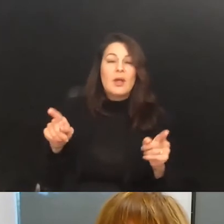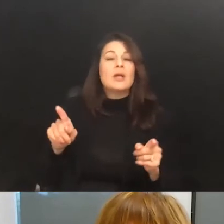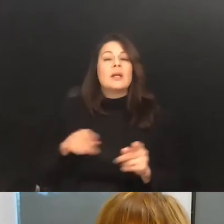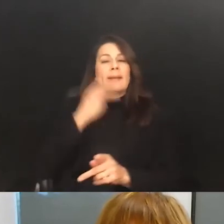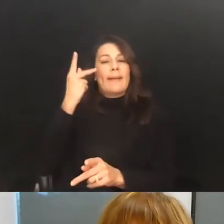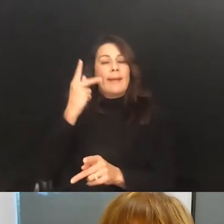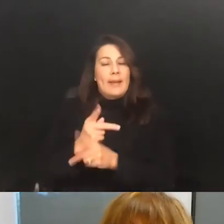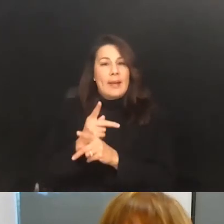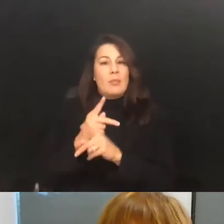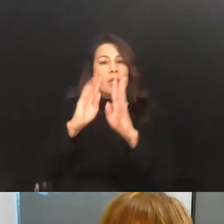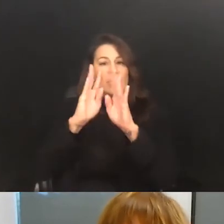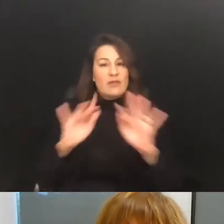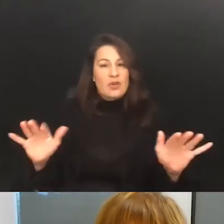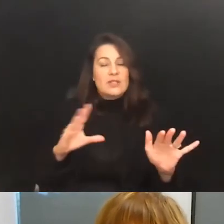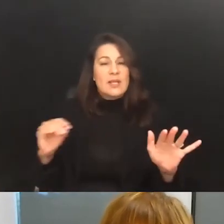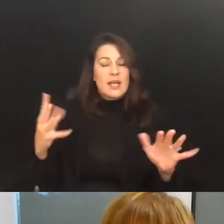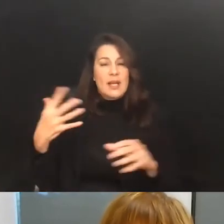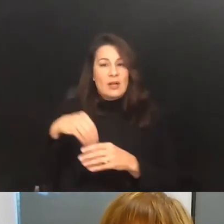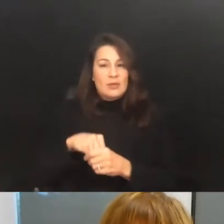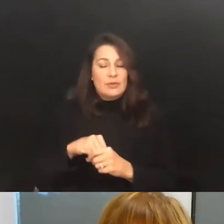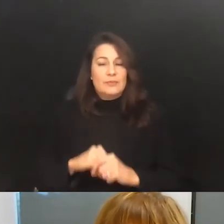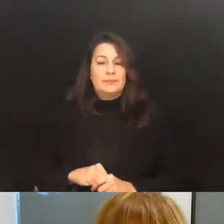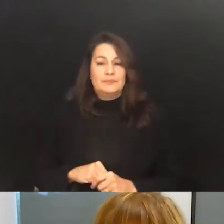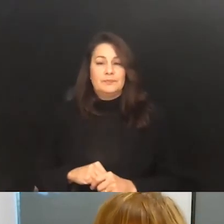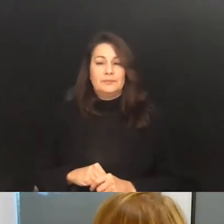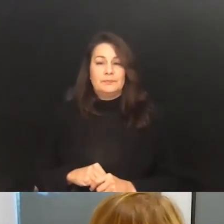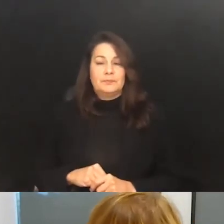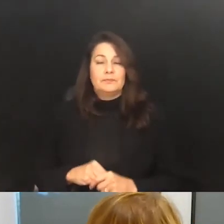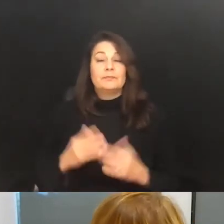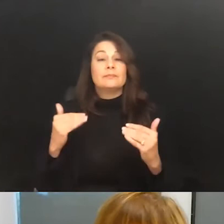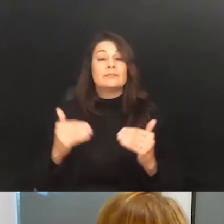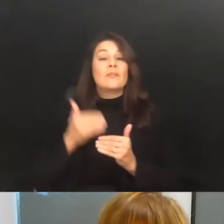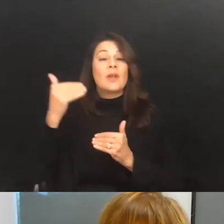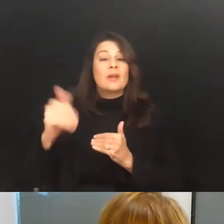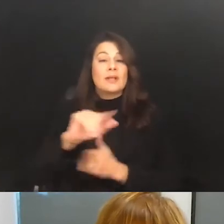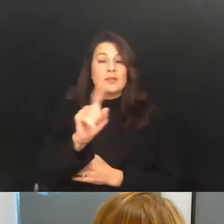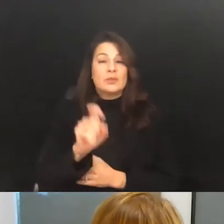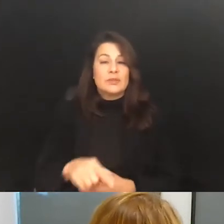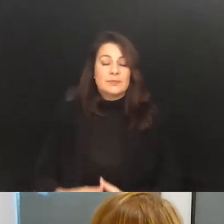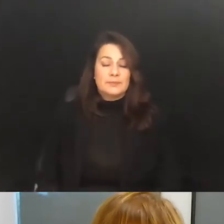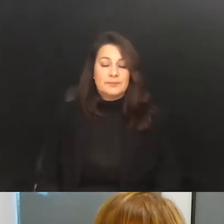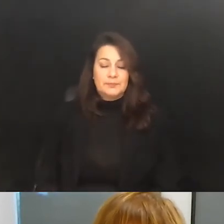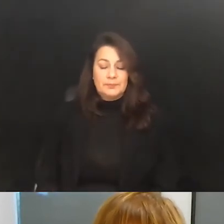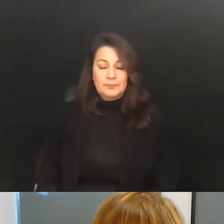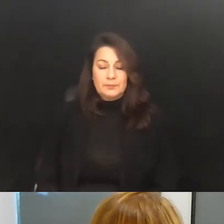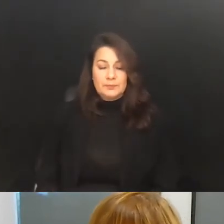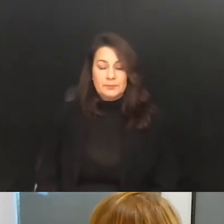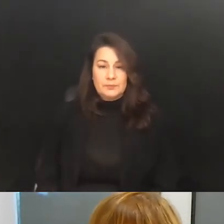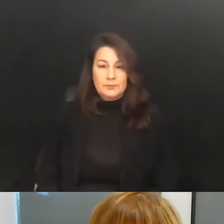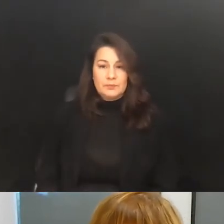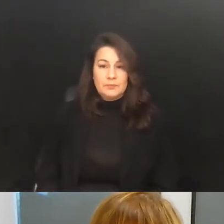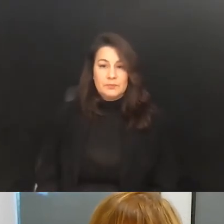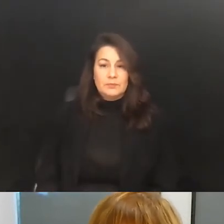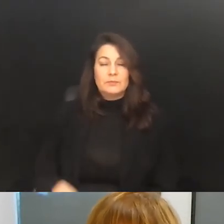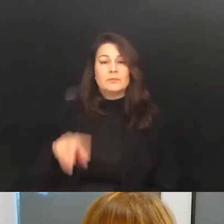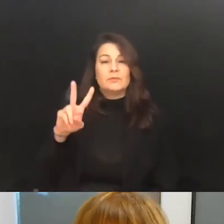discussions, um, in the discussions. Um, I want to move on to the next question, so we can try to get some of these in. Um, this is from Vidya